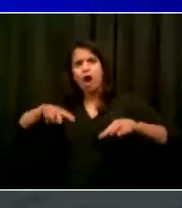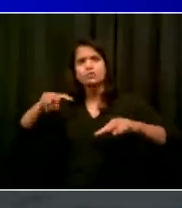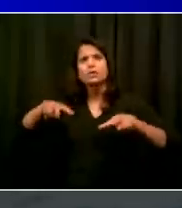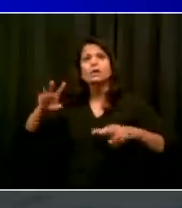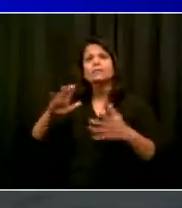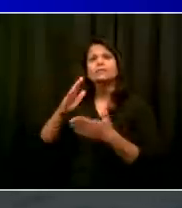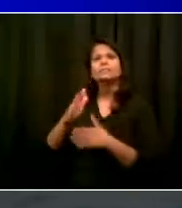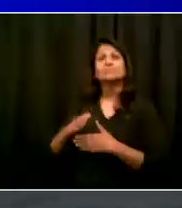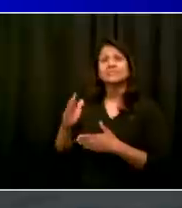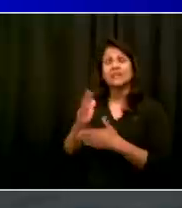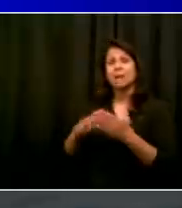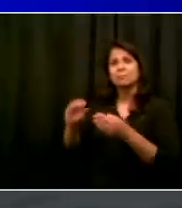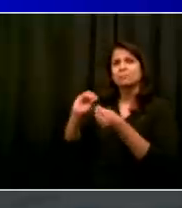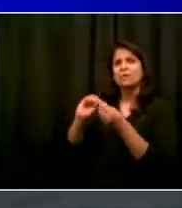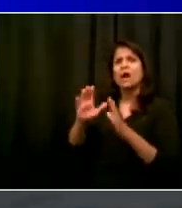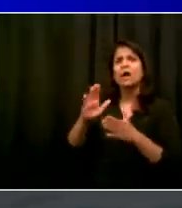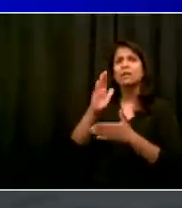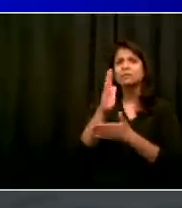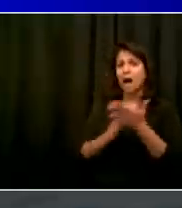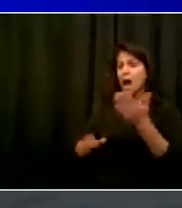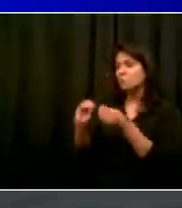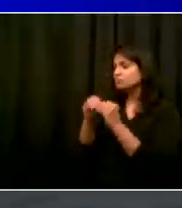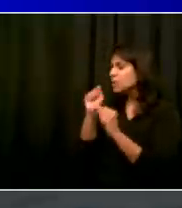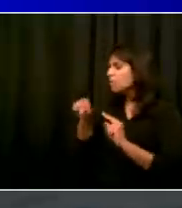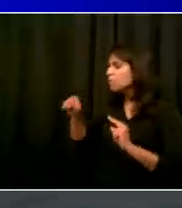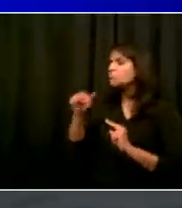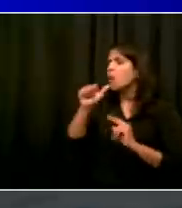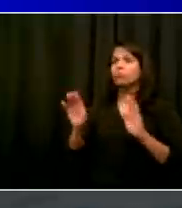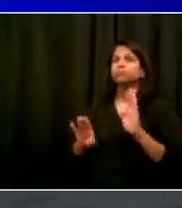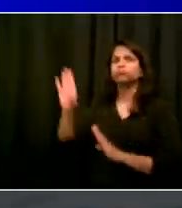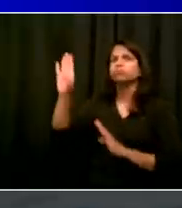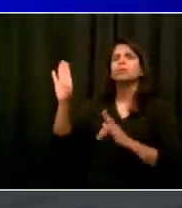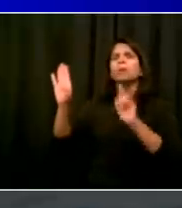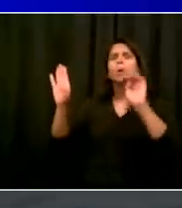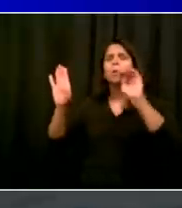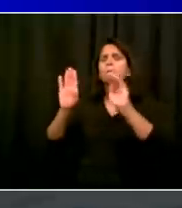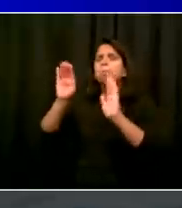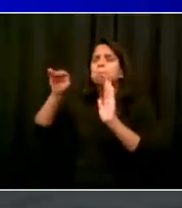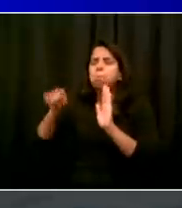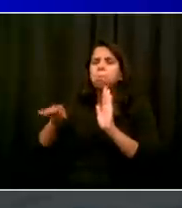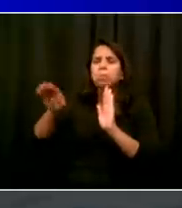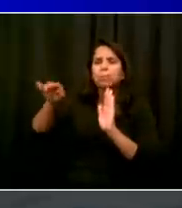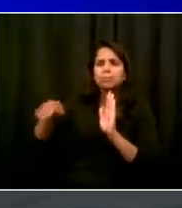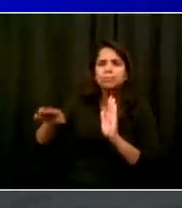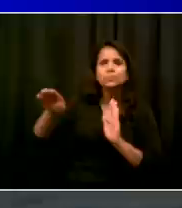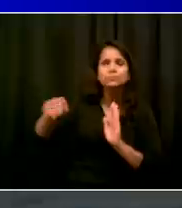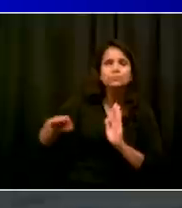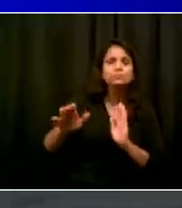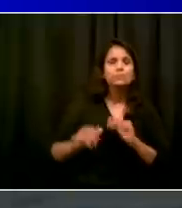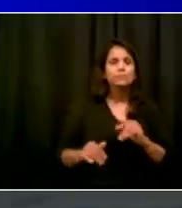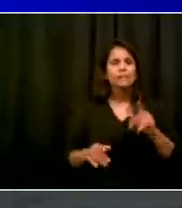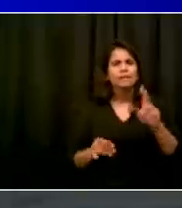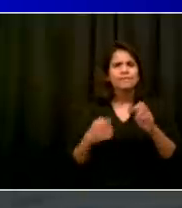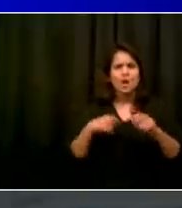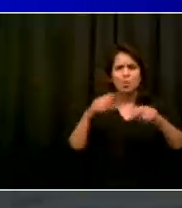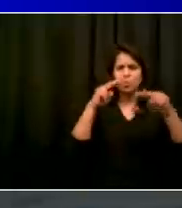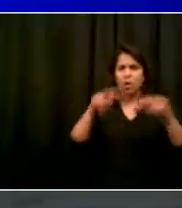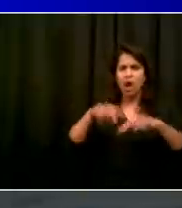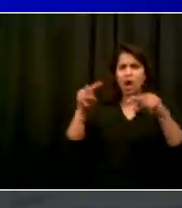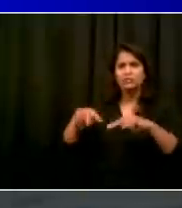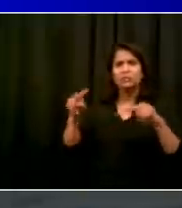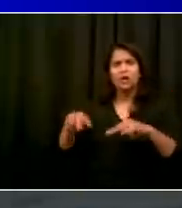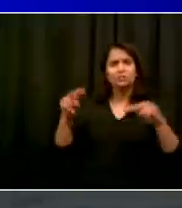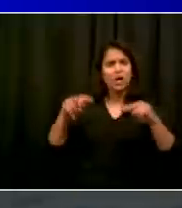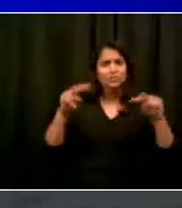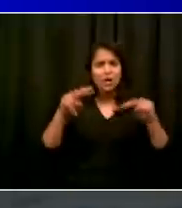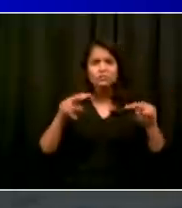The numbers can change rapidly in the right direction. So we're going to keep working daily, hourly to make that change. But right now, in six of the eight